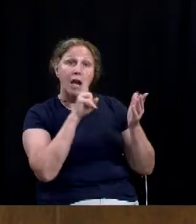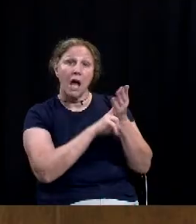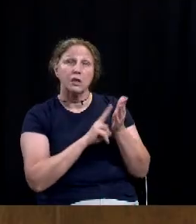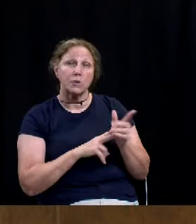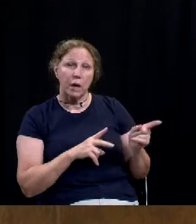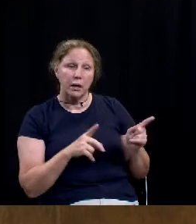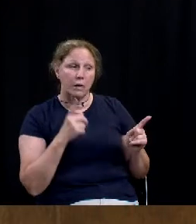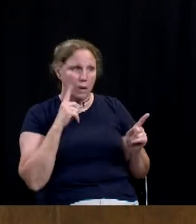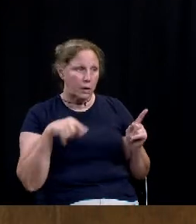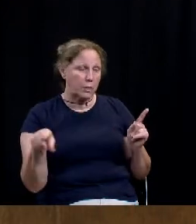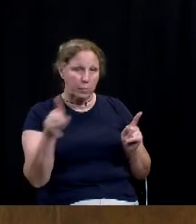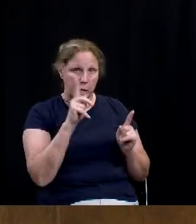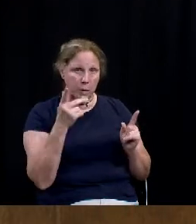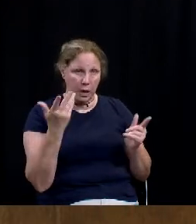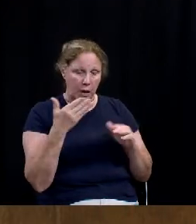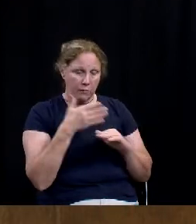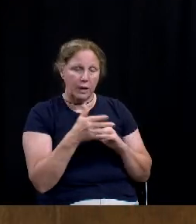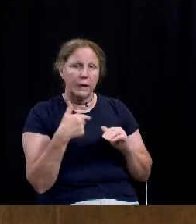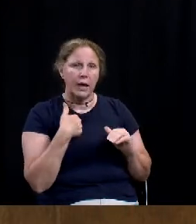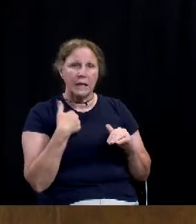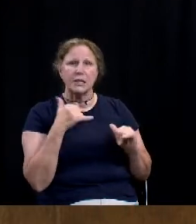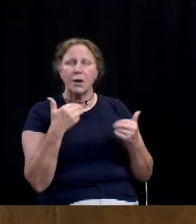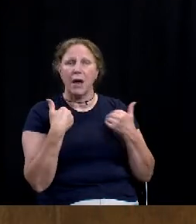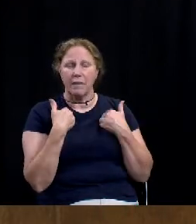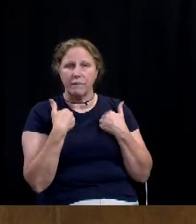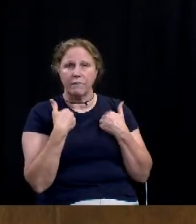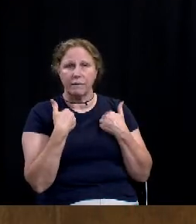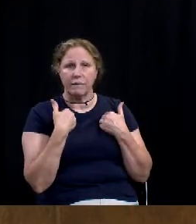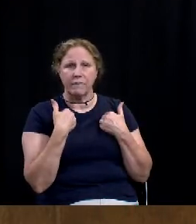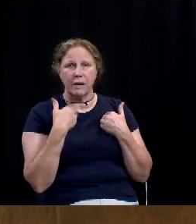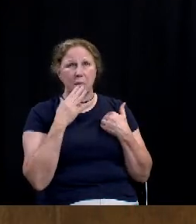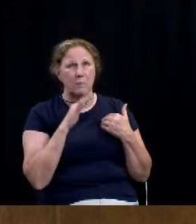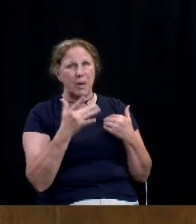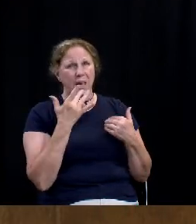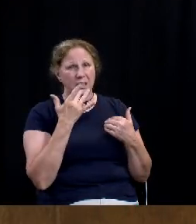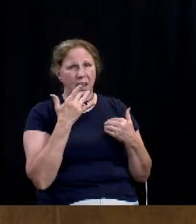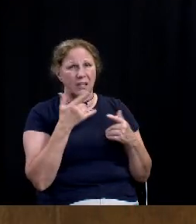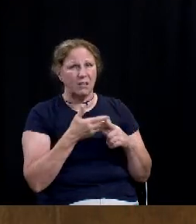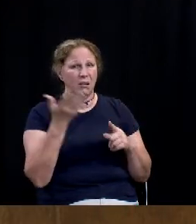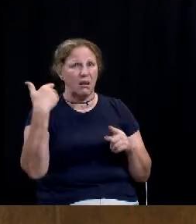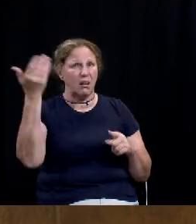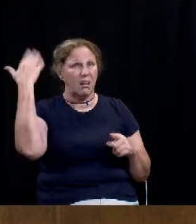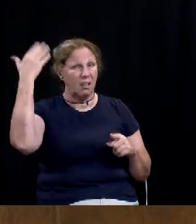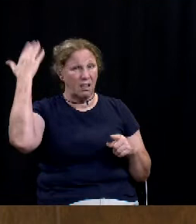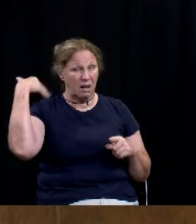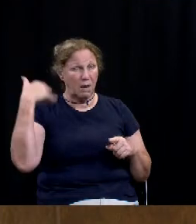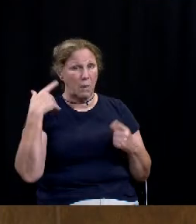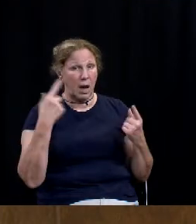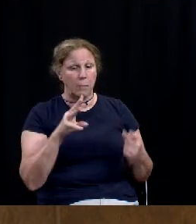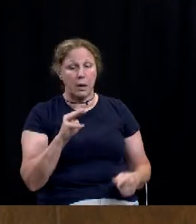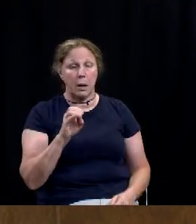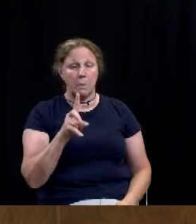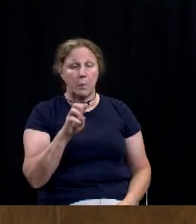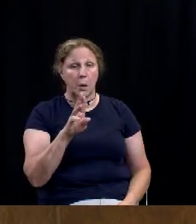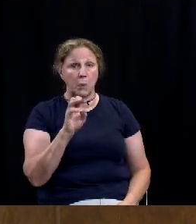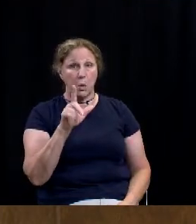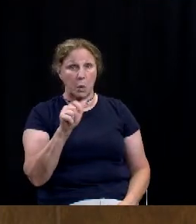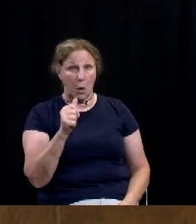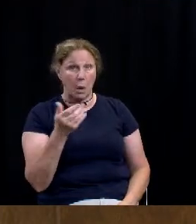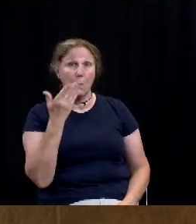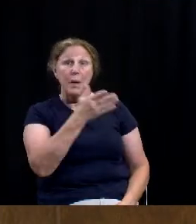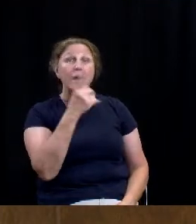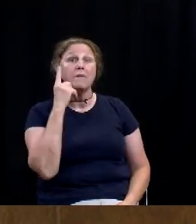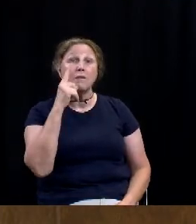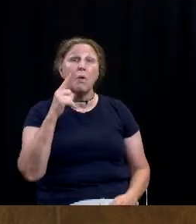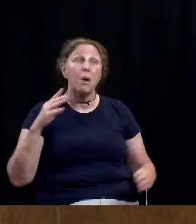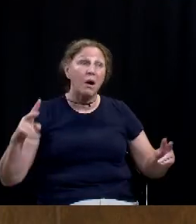colleagues who will be on here after me. I still have a slight bad taste in my mouth from a few years ago when after Motorola bid one of our radio towers,